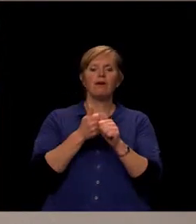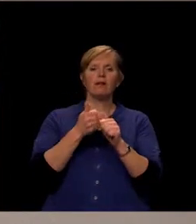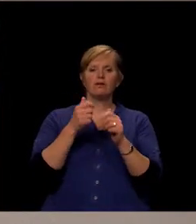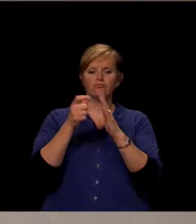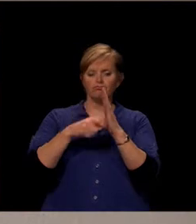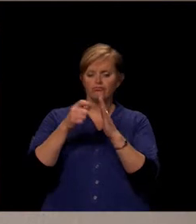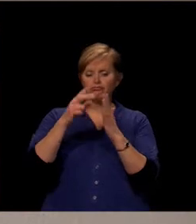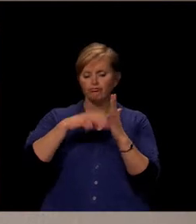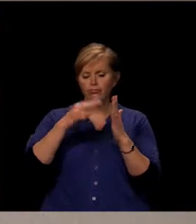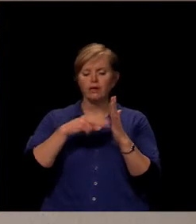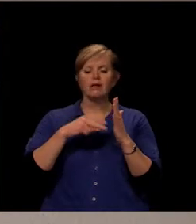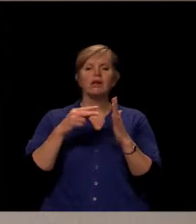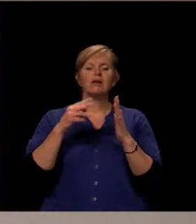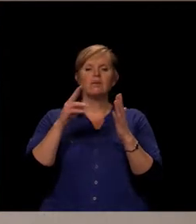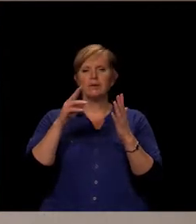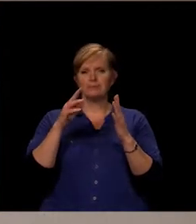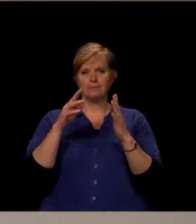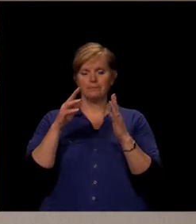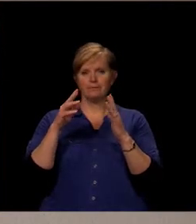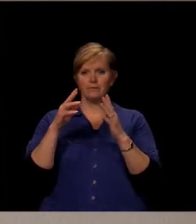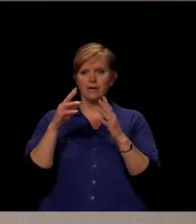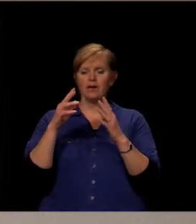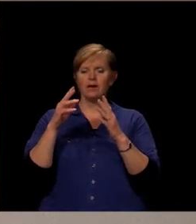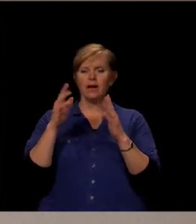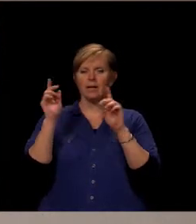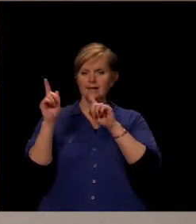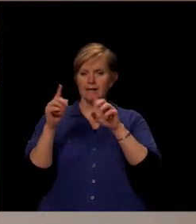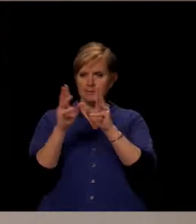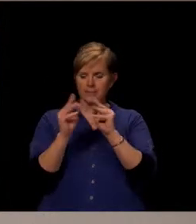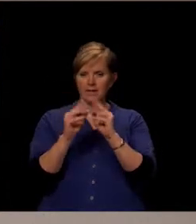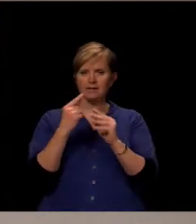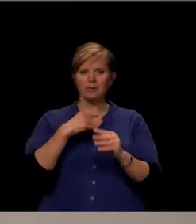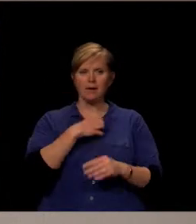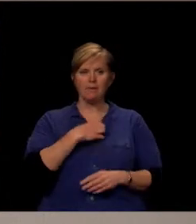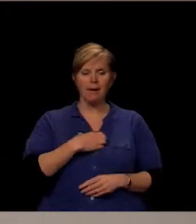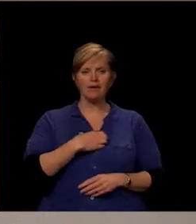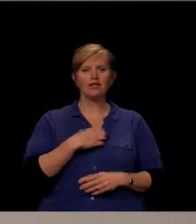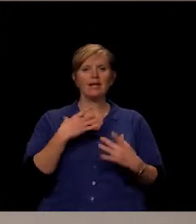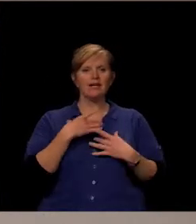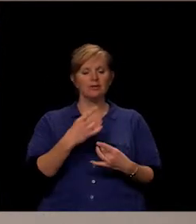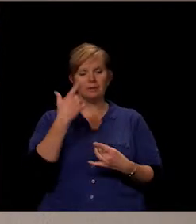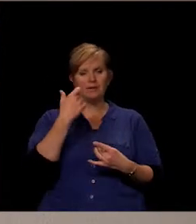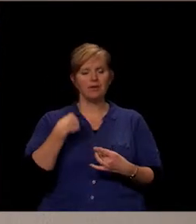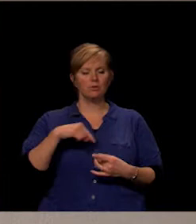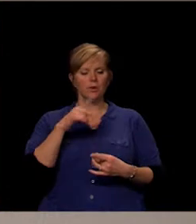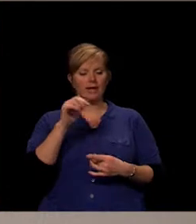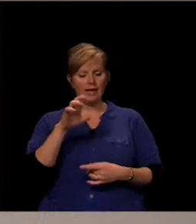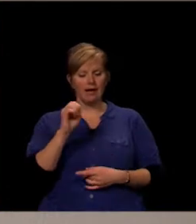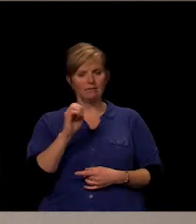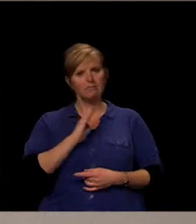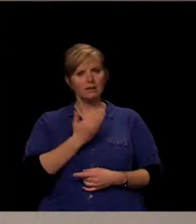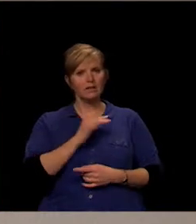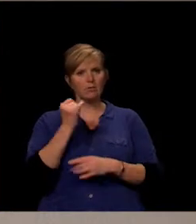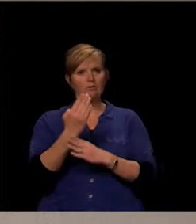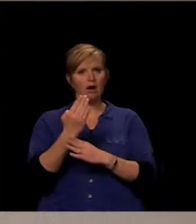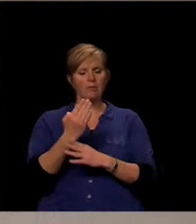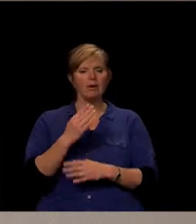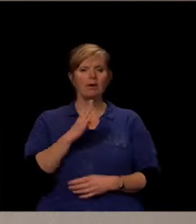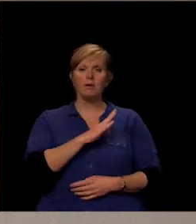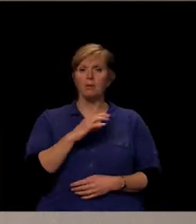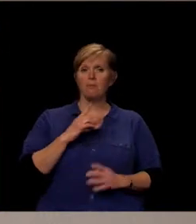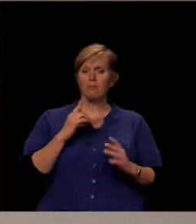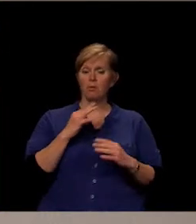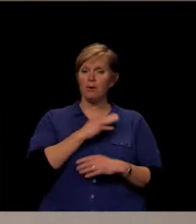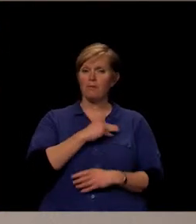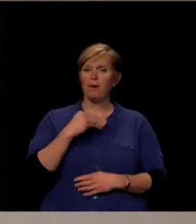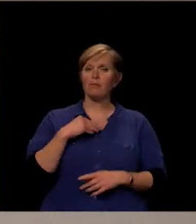We attend meetings and more. We are passionate and interested because we care and because it's our job. Our board members follow